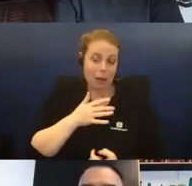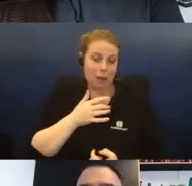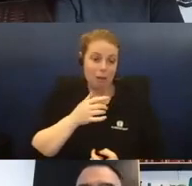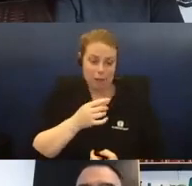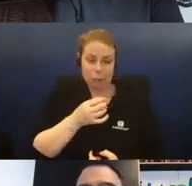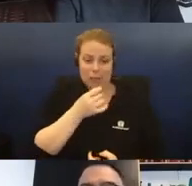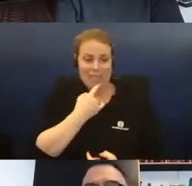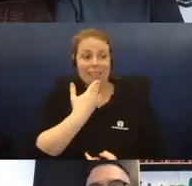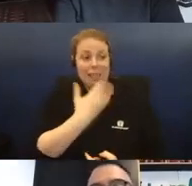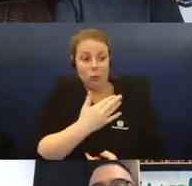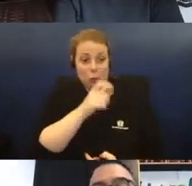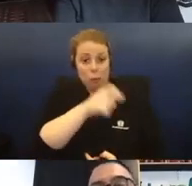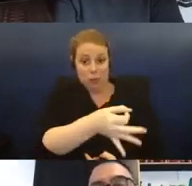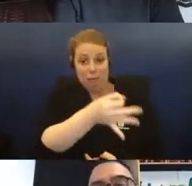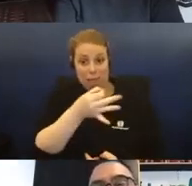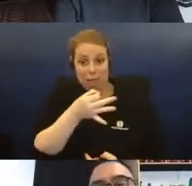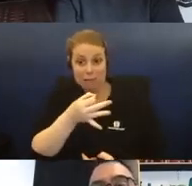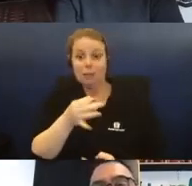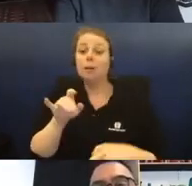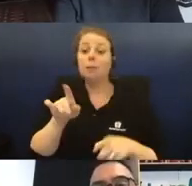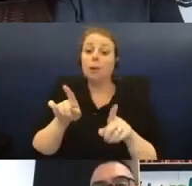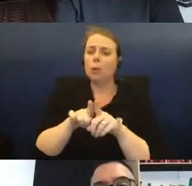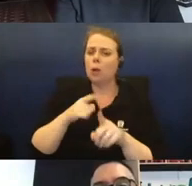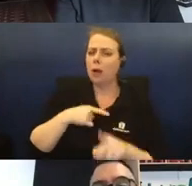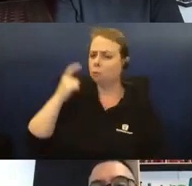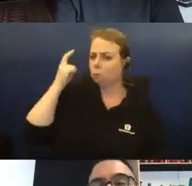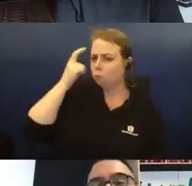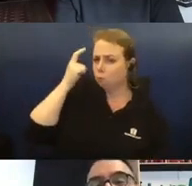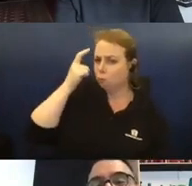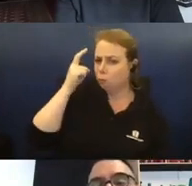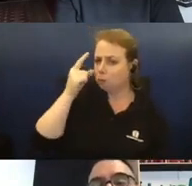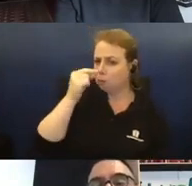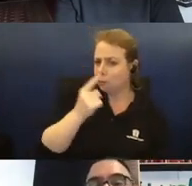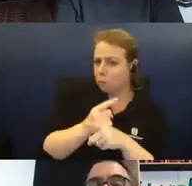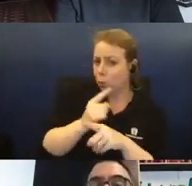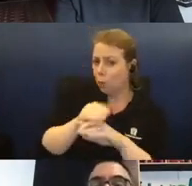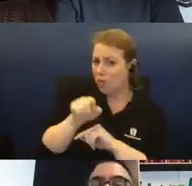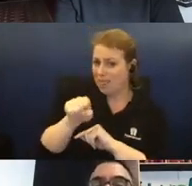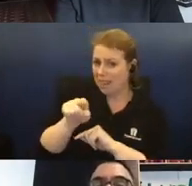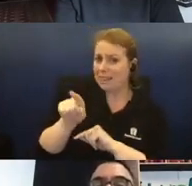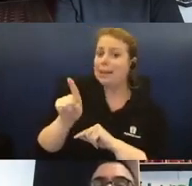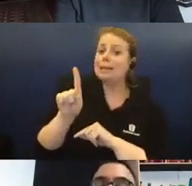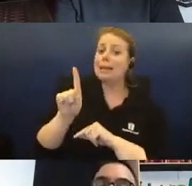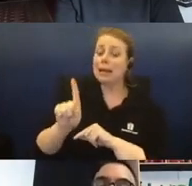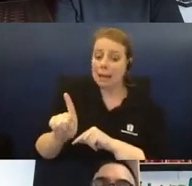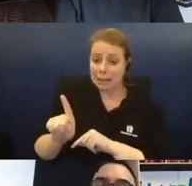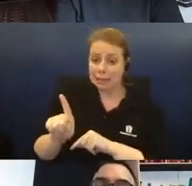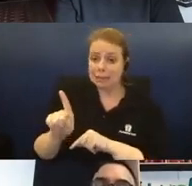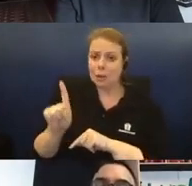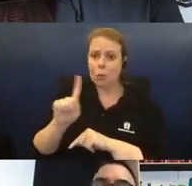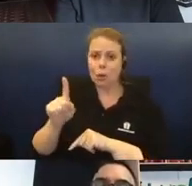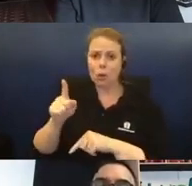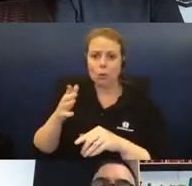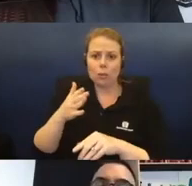Um, but I wonder if you could talk about that, but also talk about what it was like,